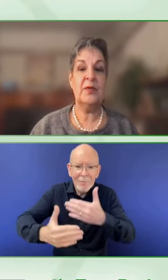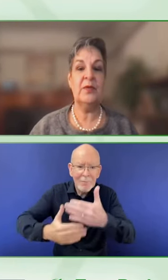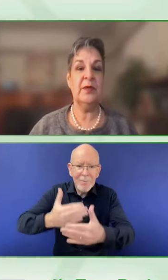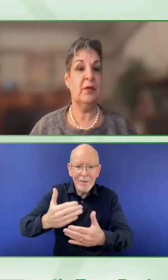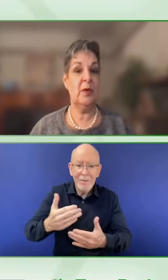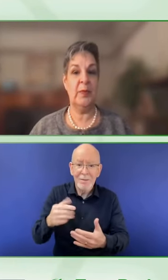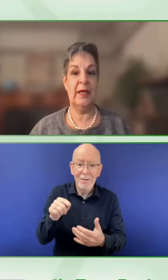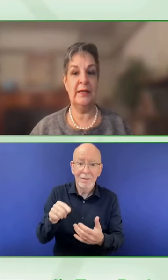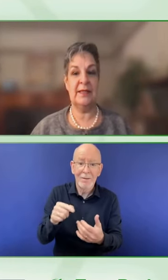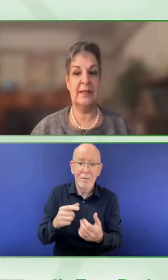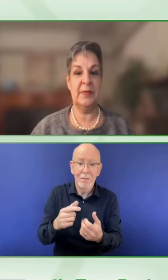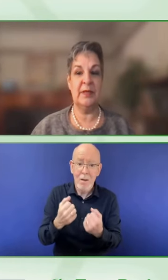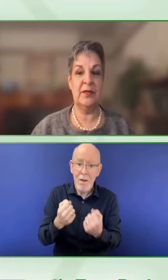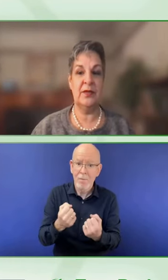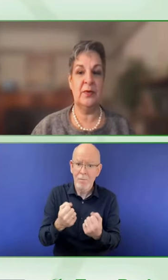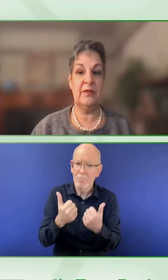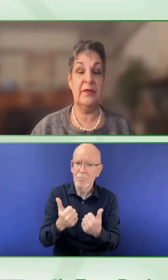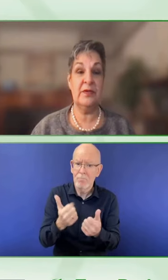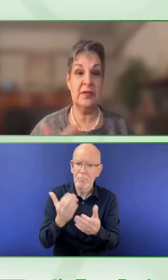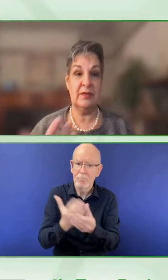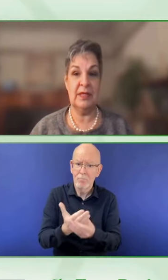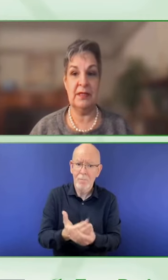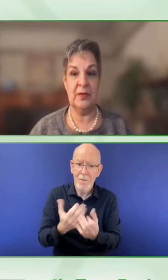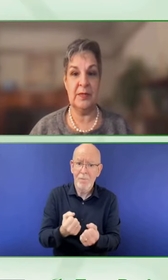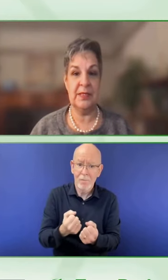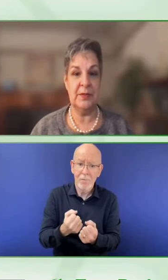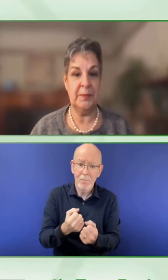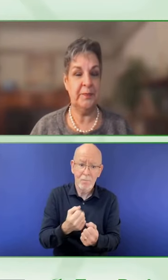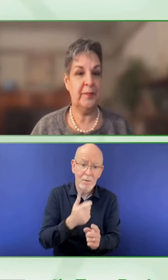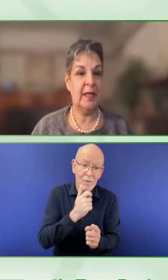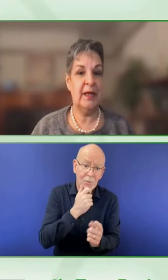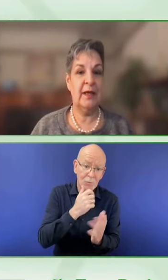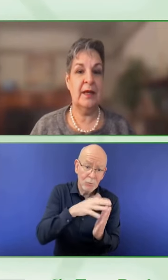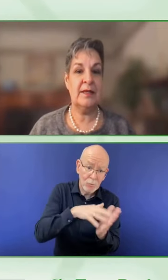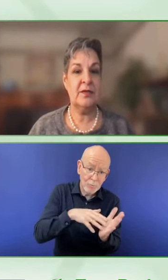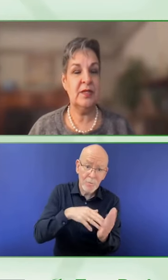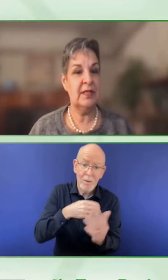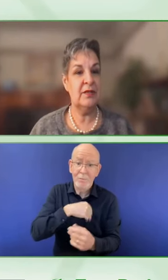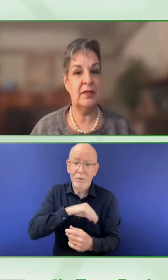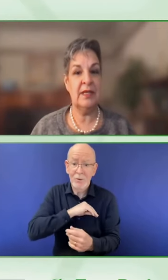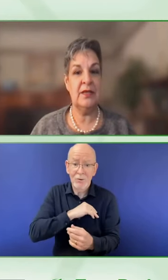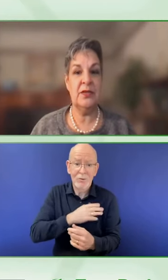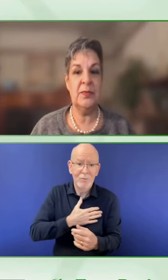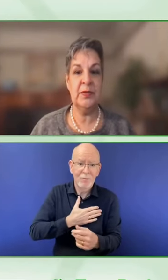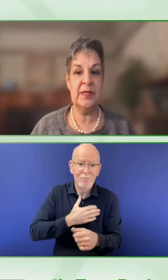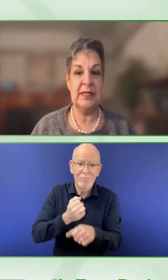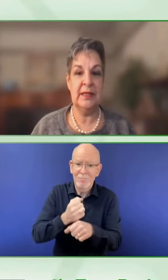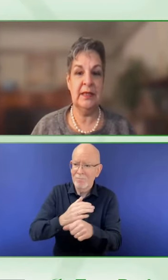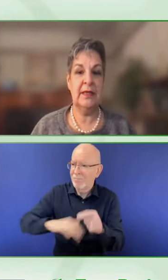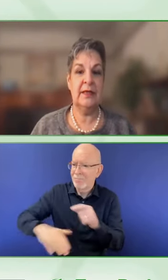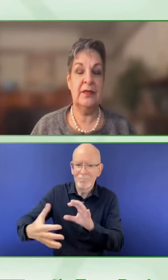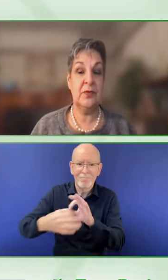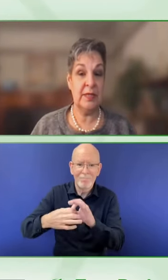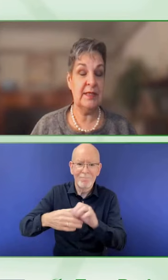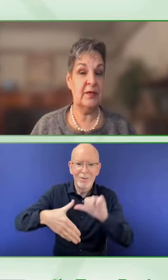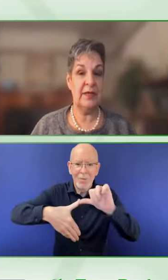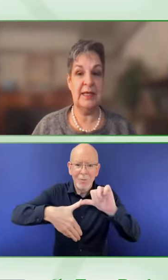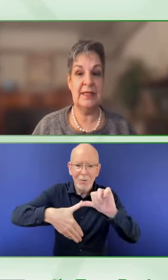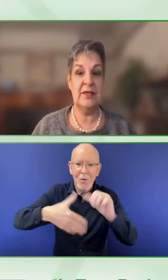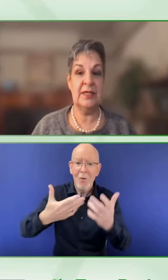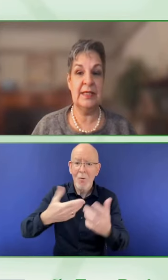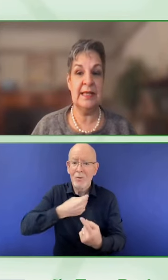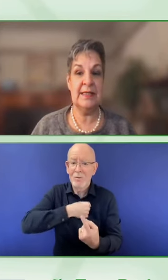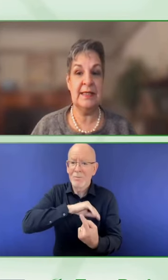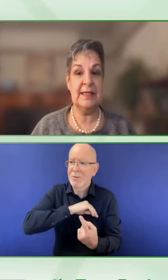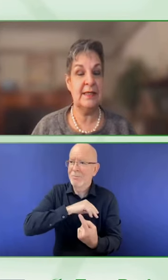So in order to incorporate accessibility into your work first, you need to know what to do. At Scotia Digital, each new person that joins the